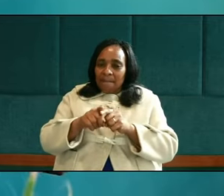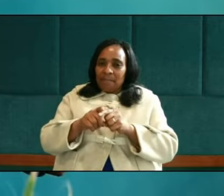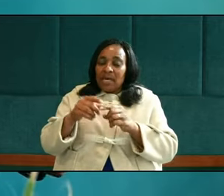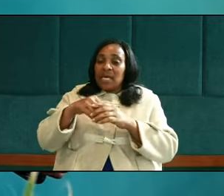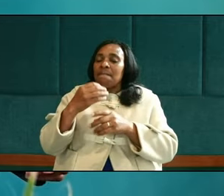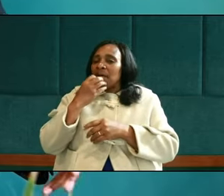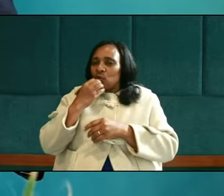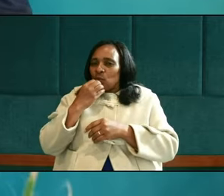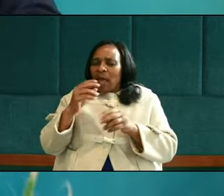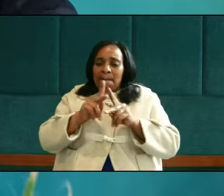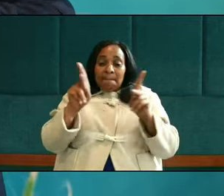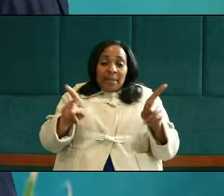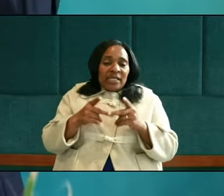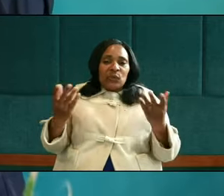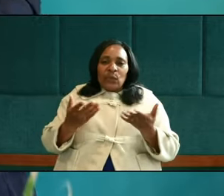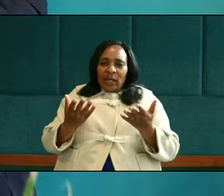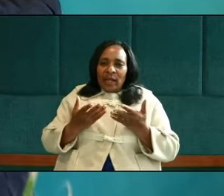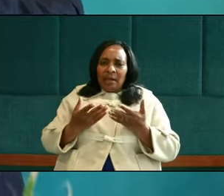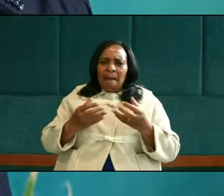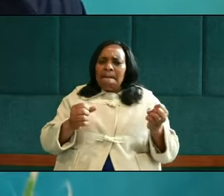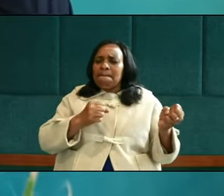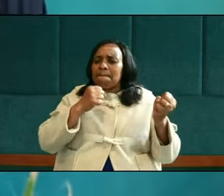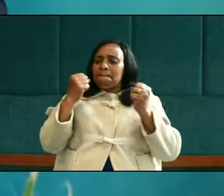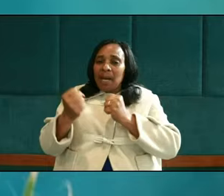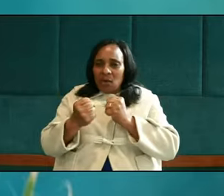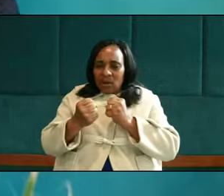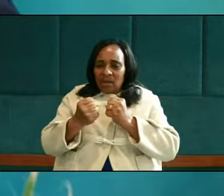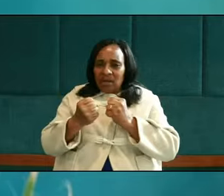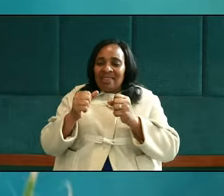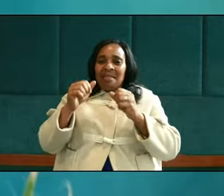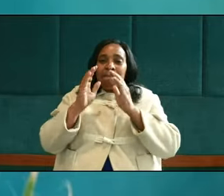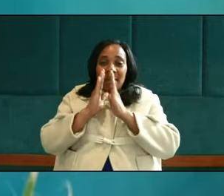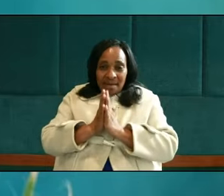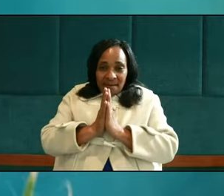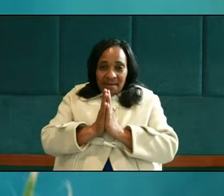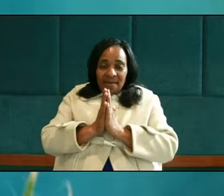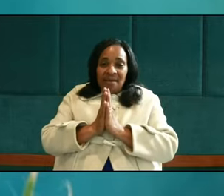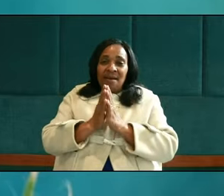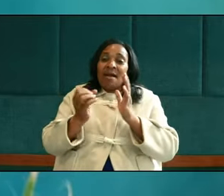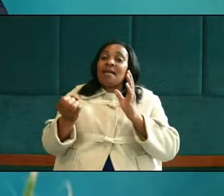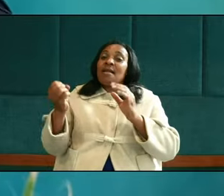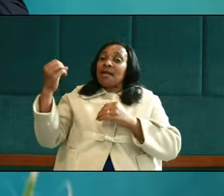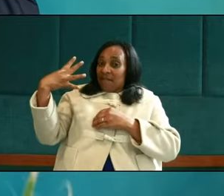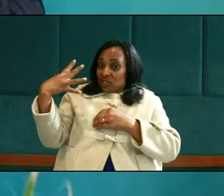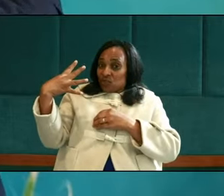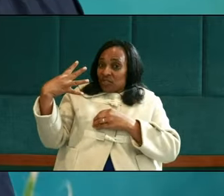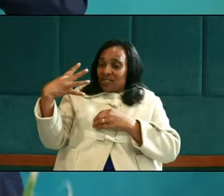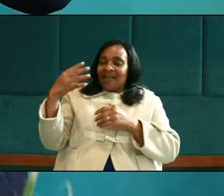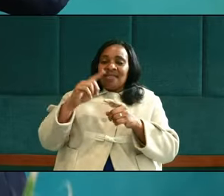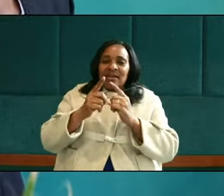Matthew. It is a place of, you know, power. It is a place of prayer. It is a place of revelation. And